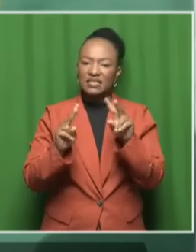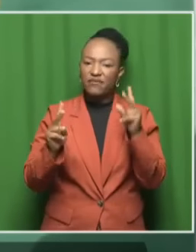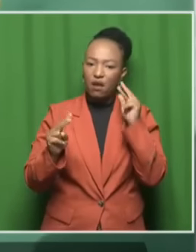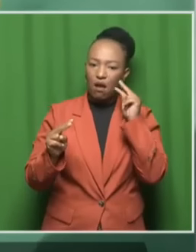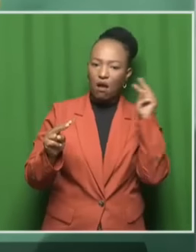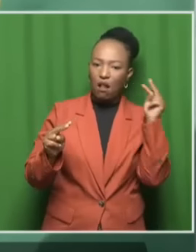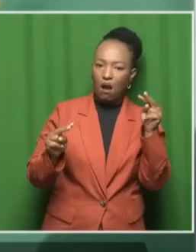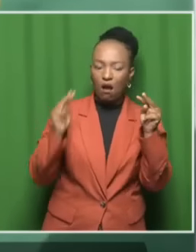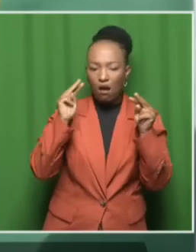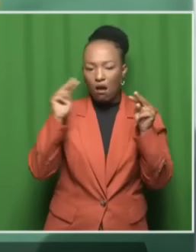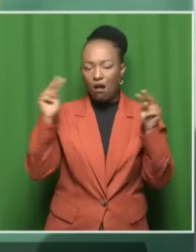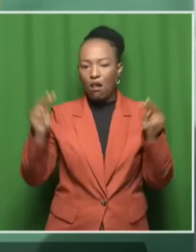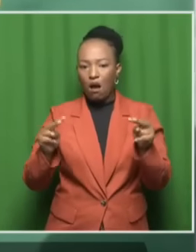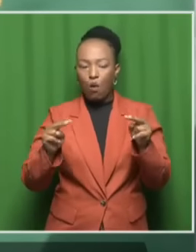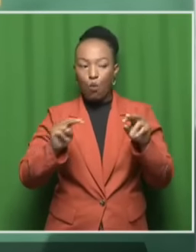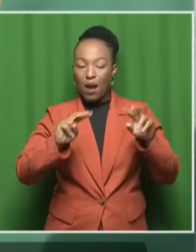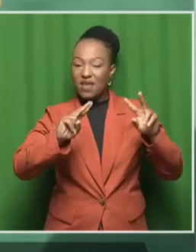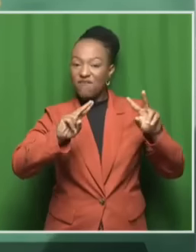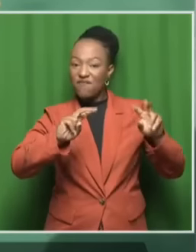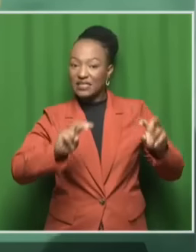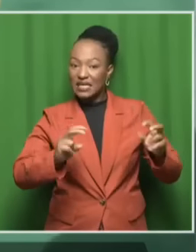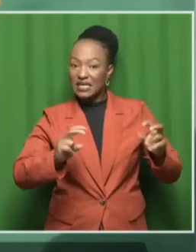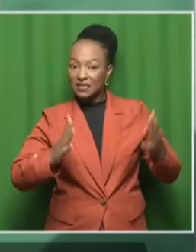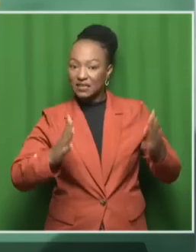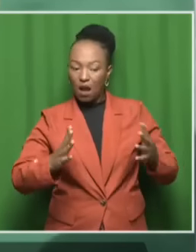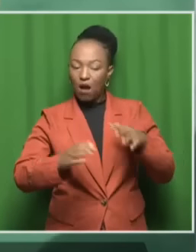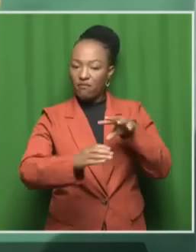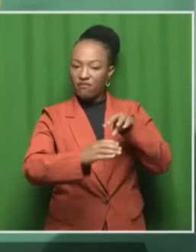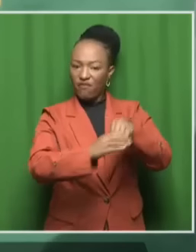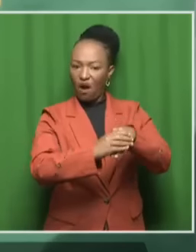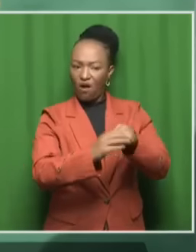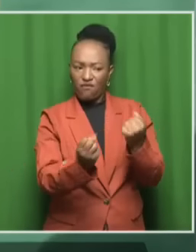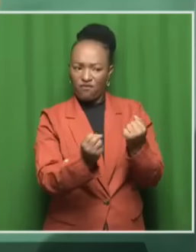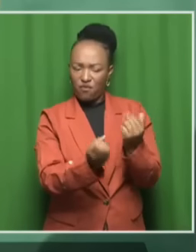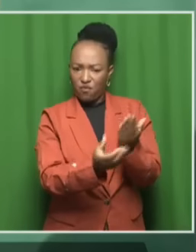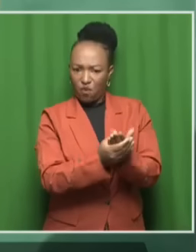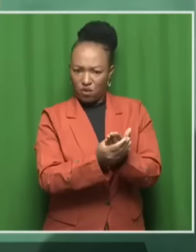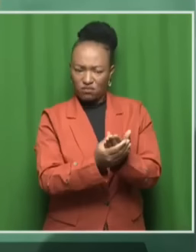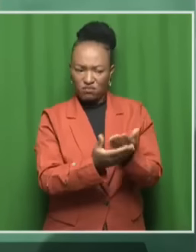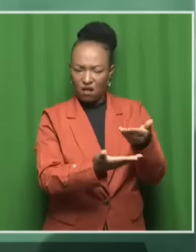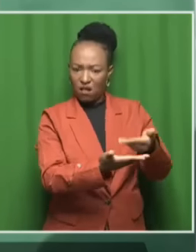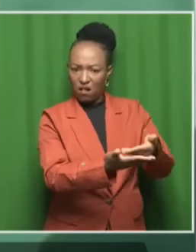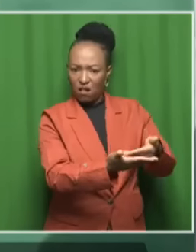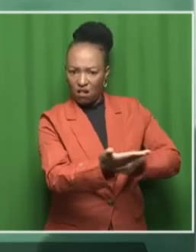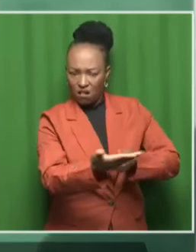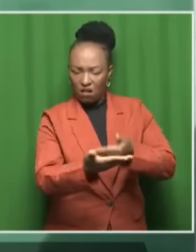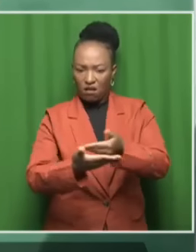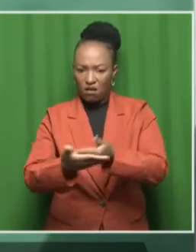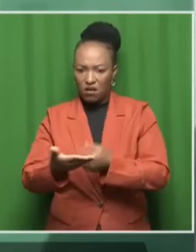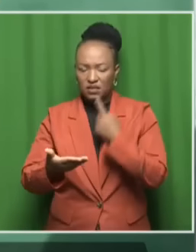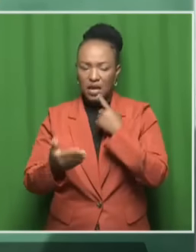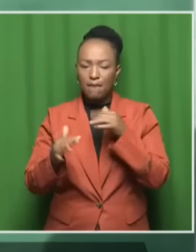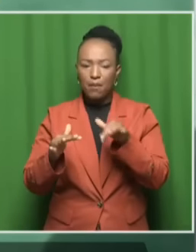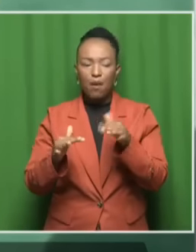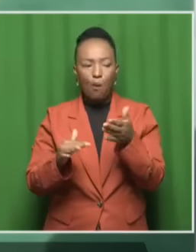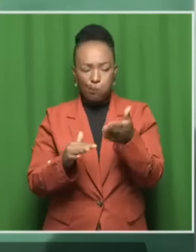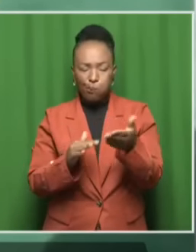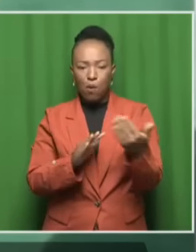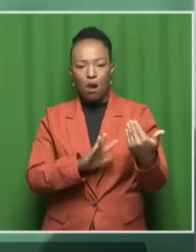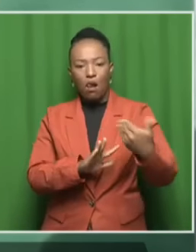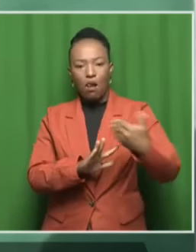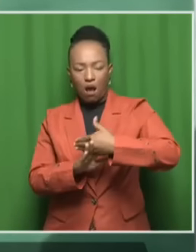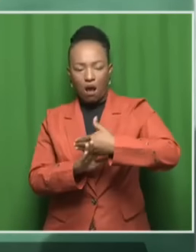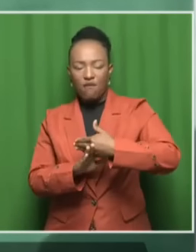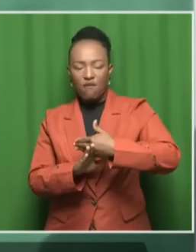investigators that were on the case, and he says that he does believe that there were intruders inside the house. He says one of the